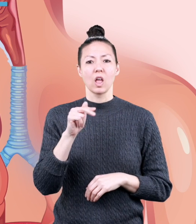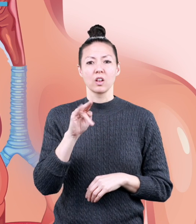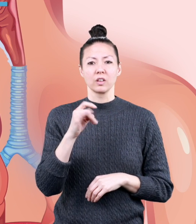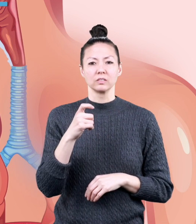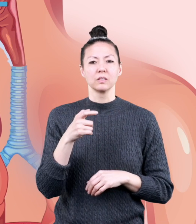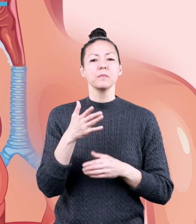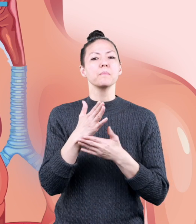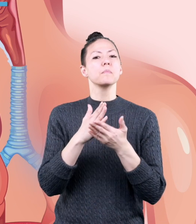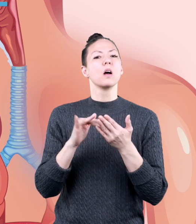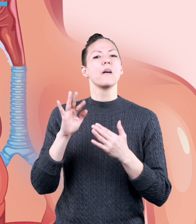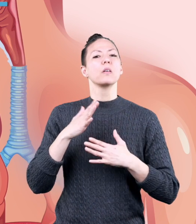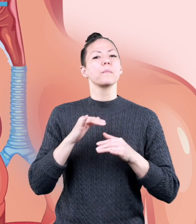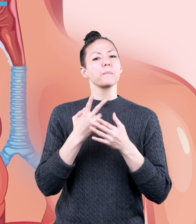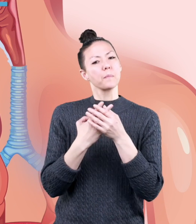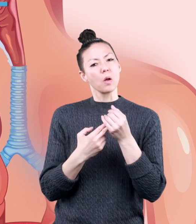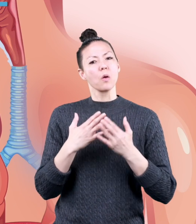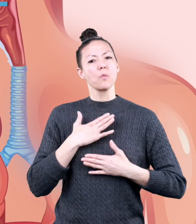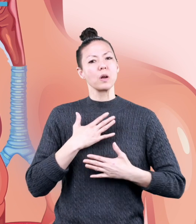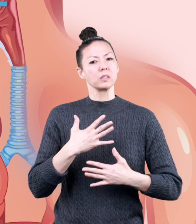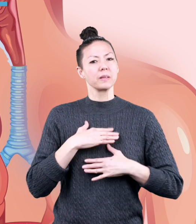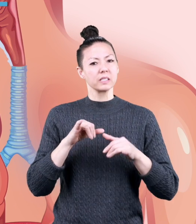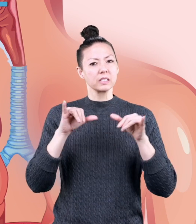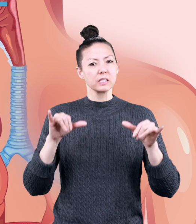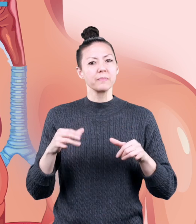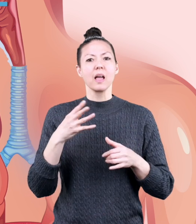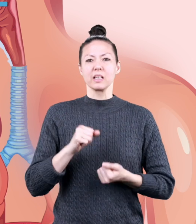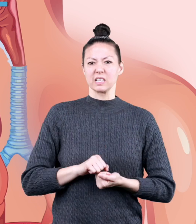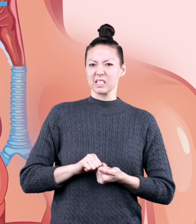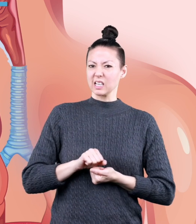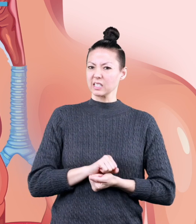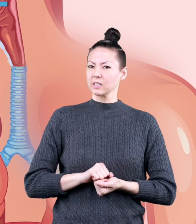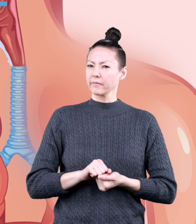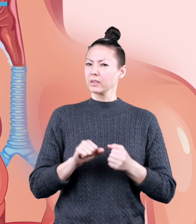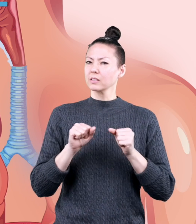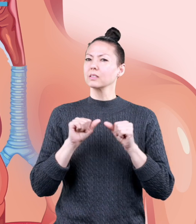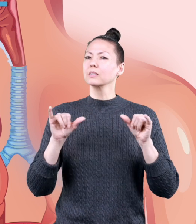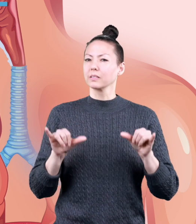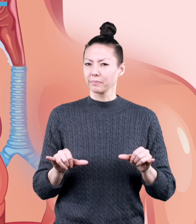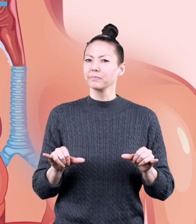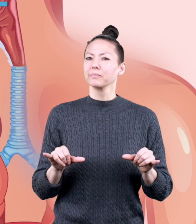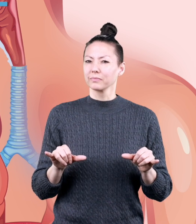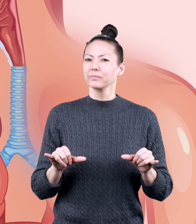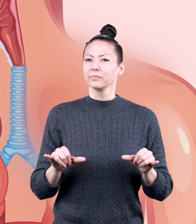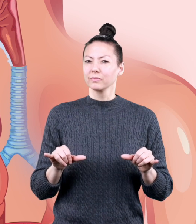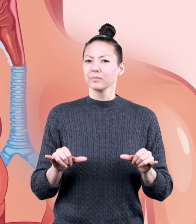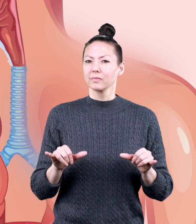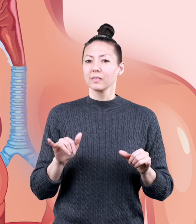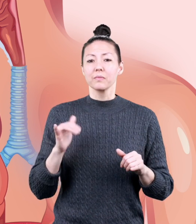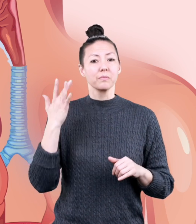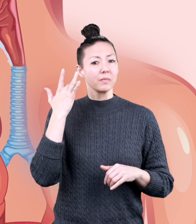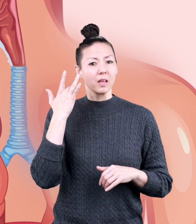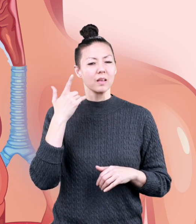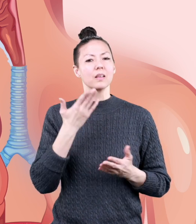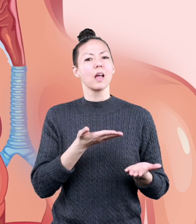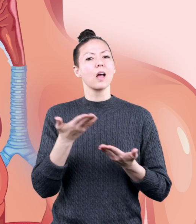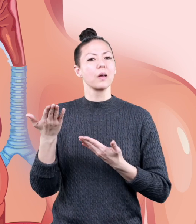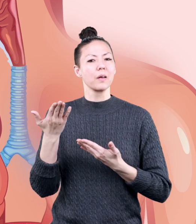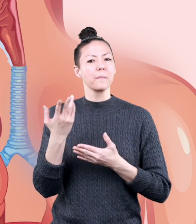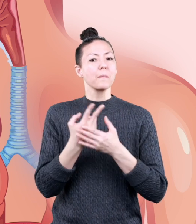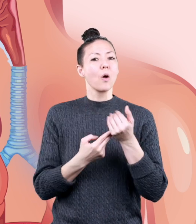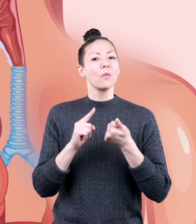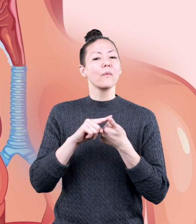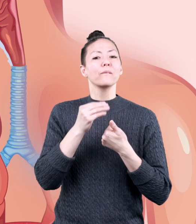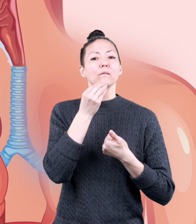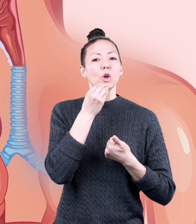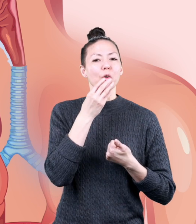pharynx is part of both the respiratory system and the digestive system. This is because